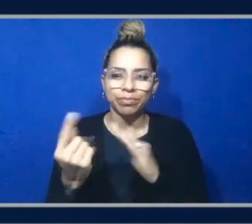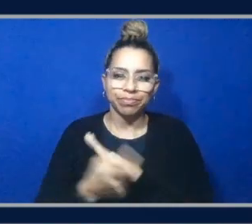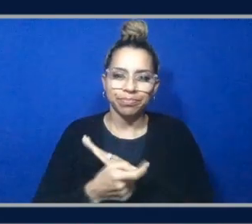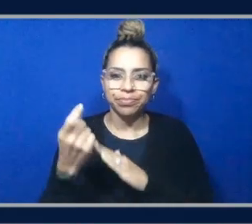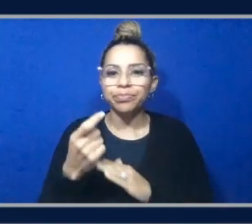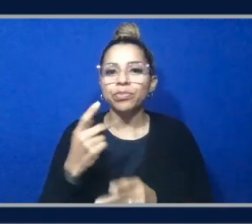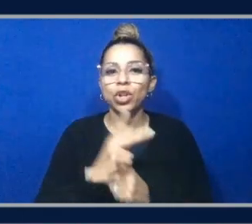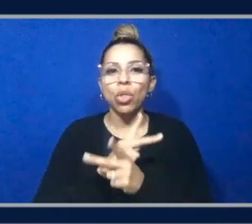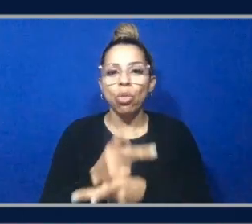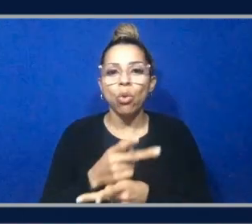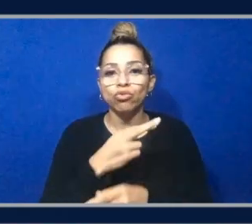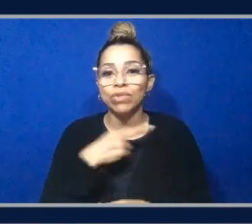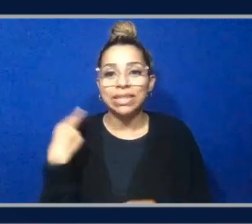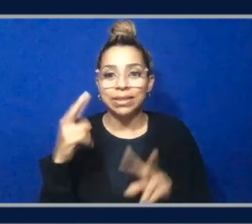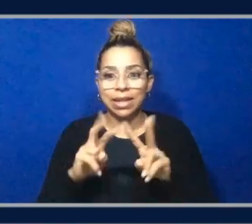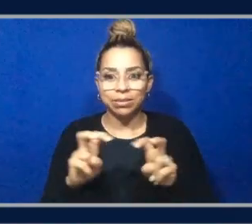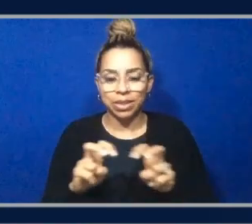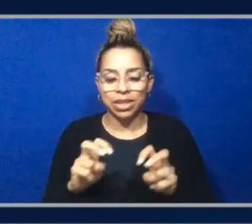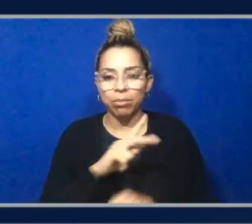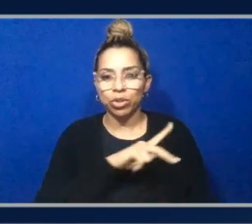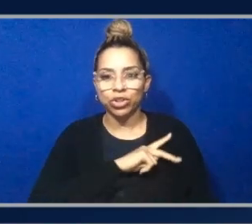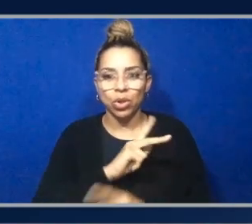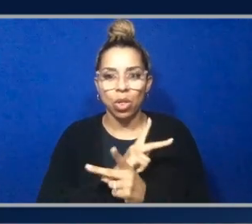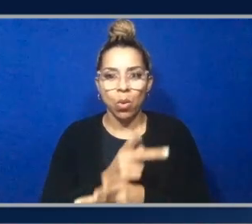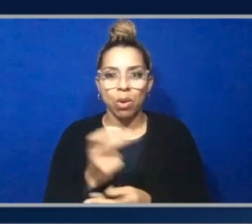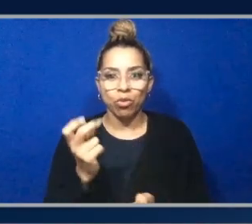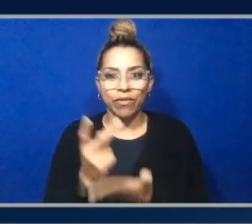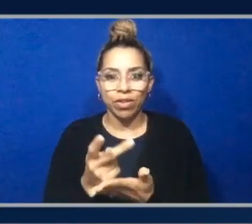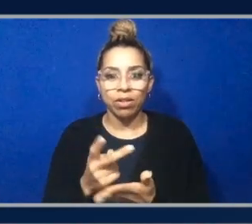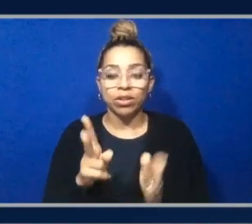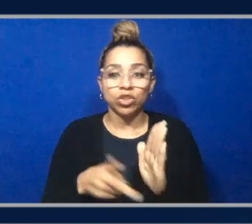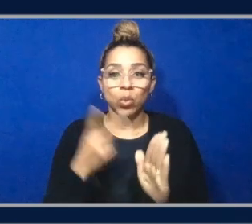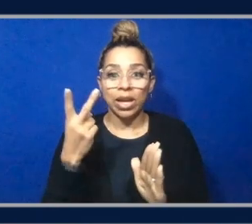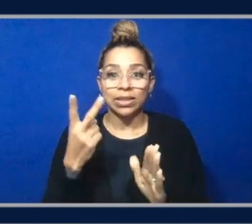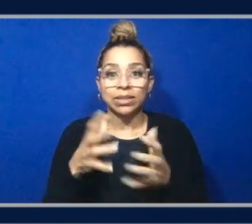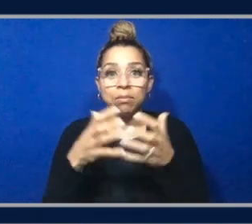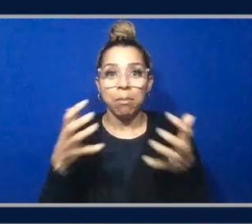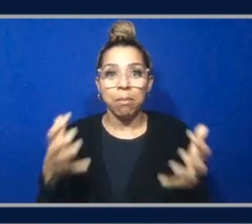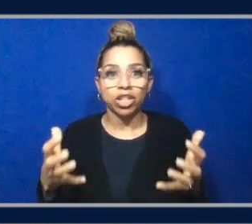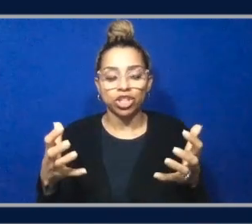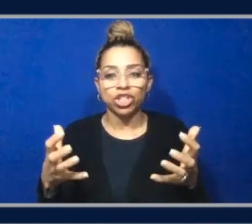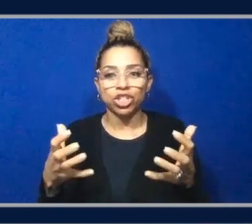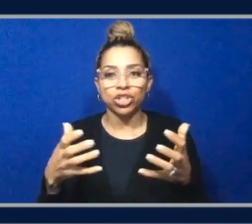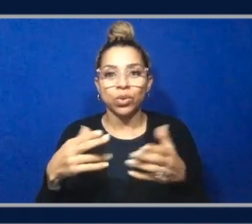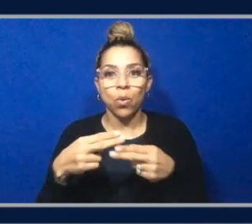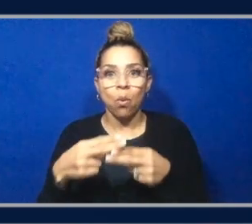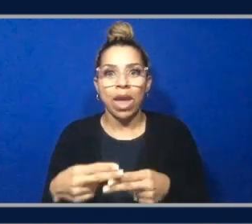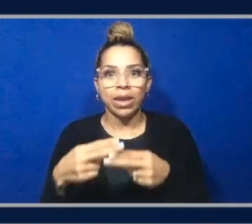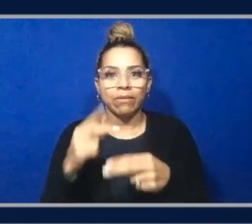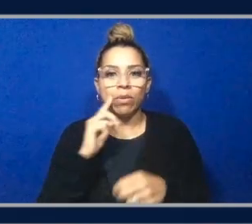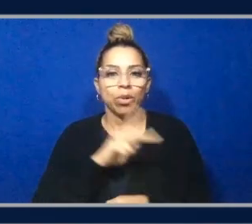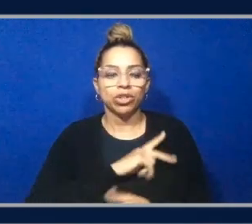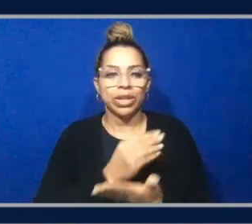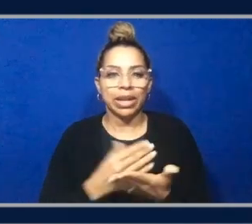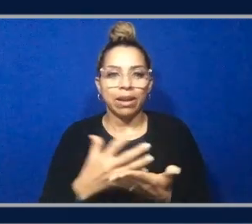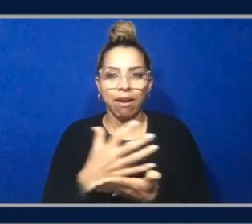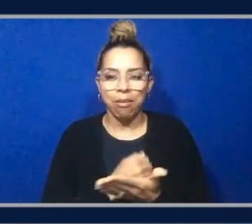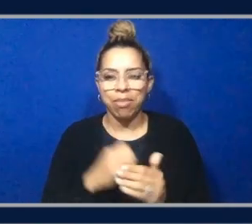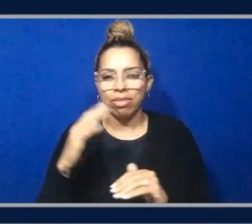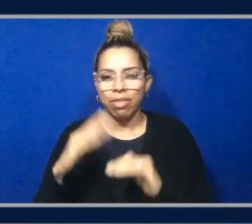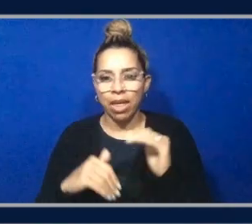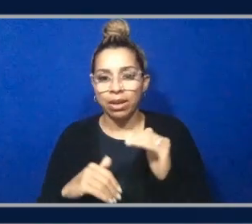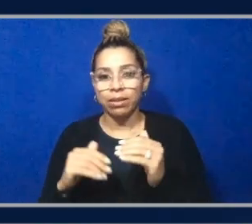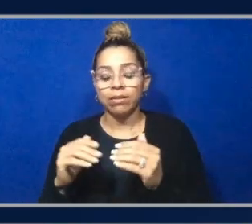The model currently puts twice as much weight on personal income, then on the length of credit history of an applicant when